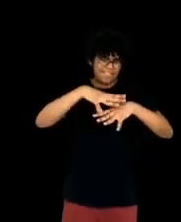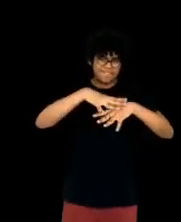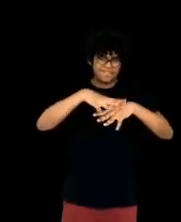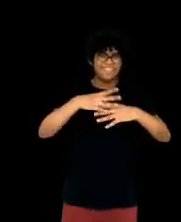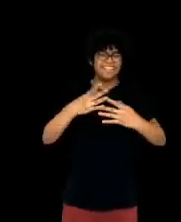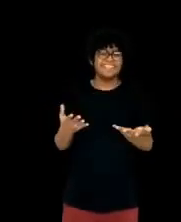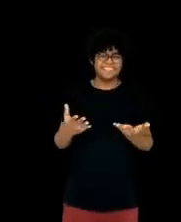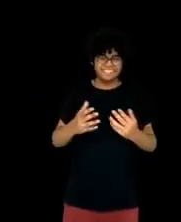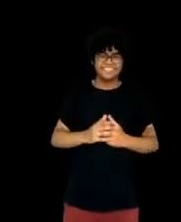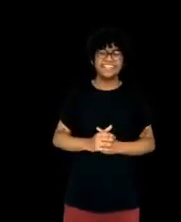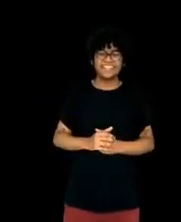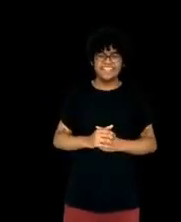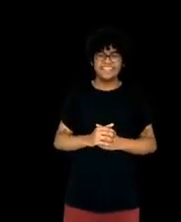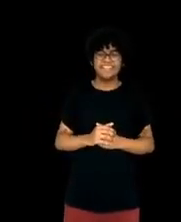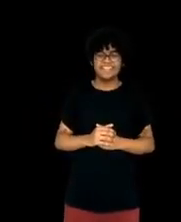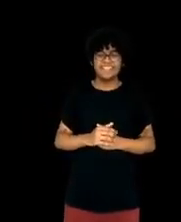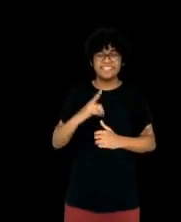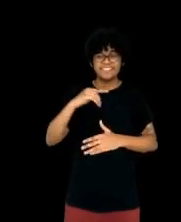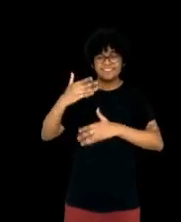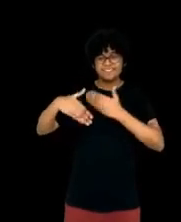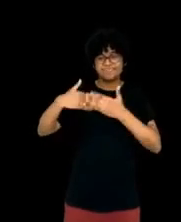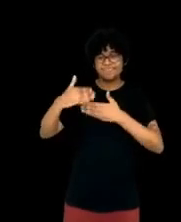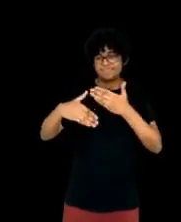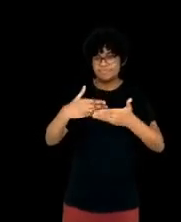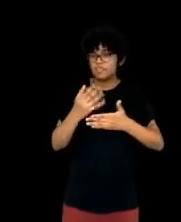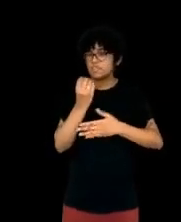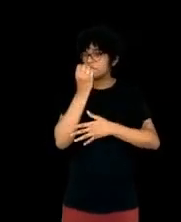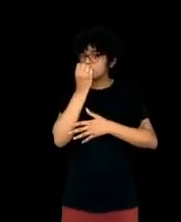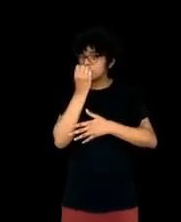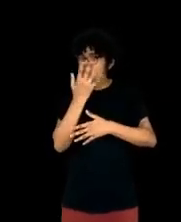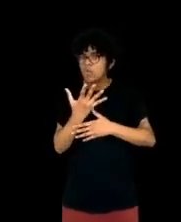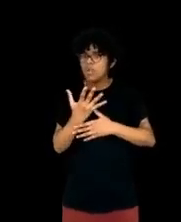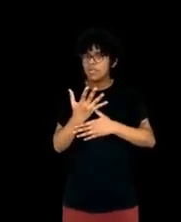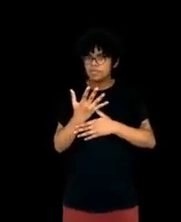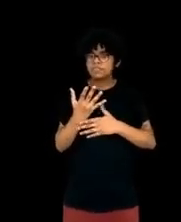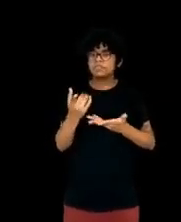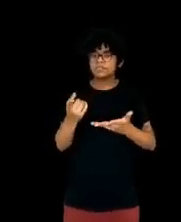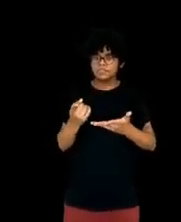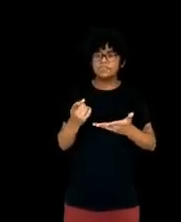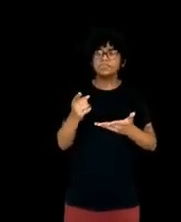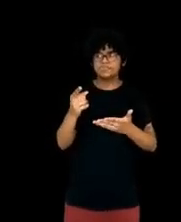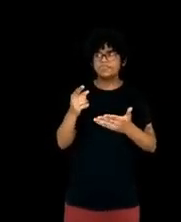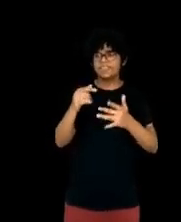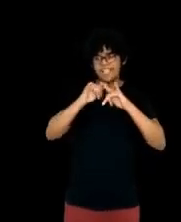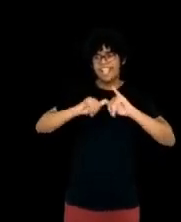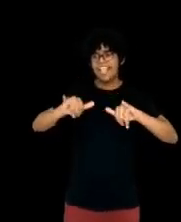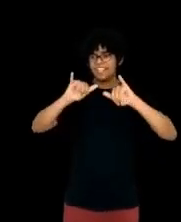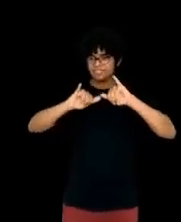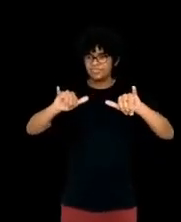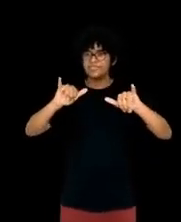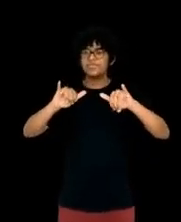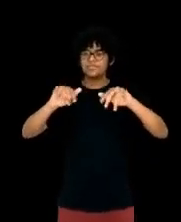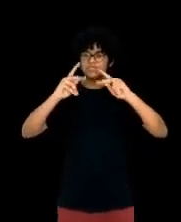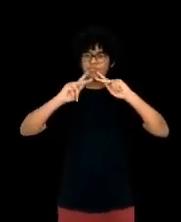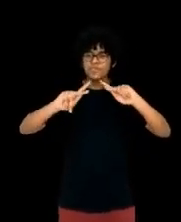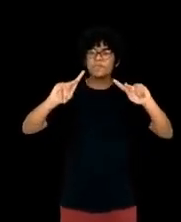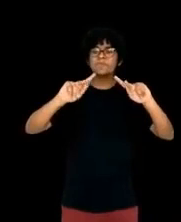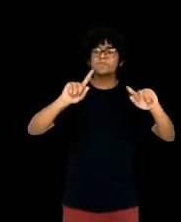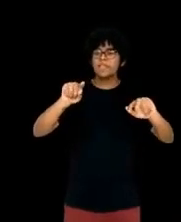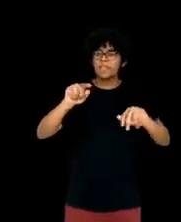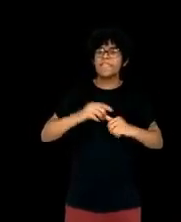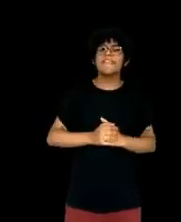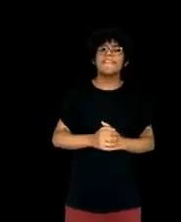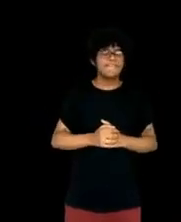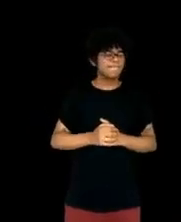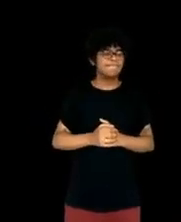performance. Good personalization and advertising immediately translates into revenue. So the investments are pretty